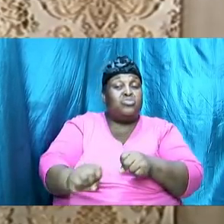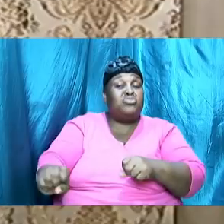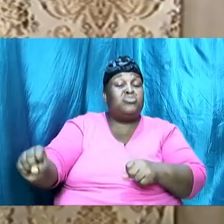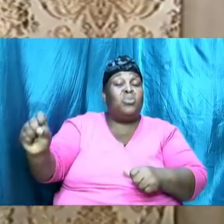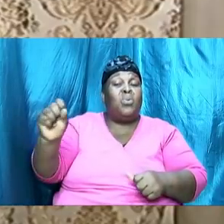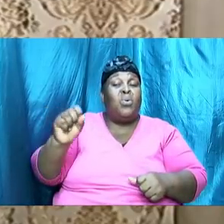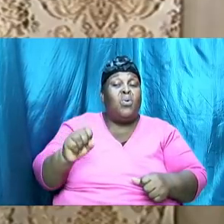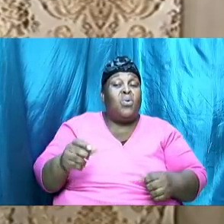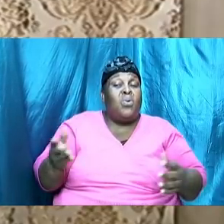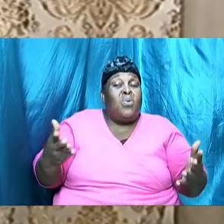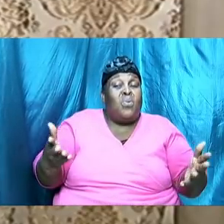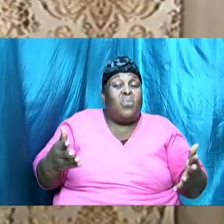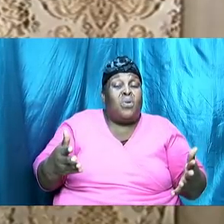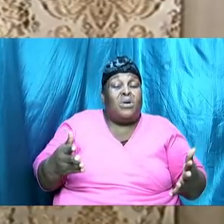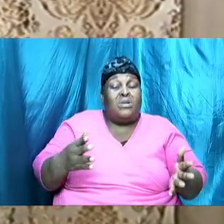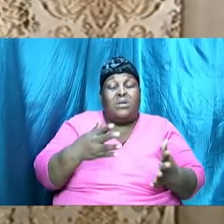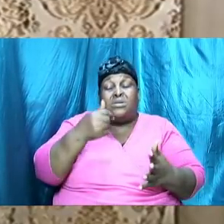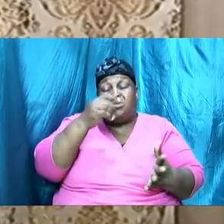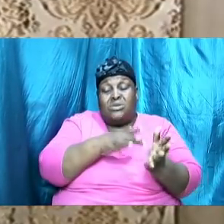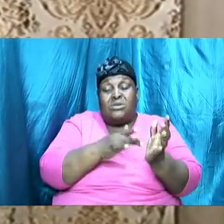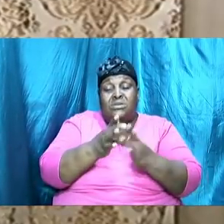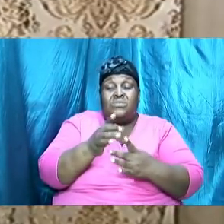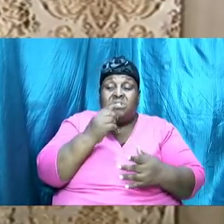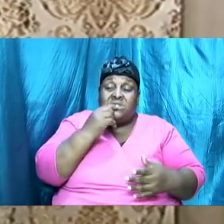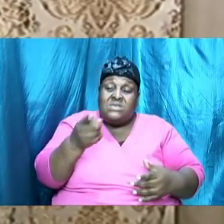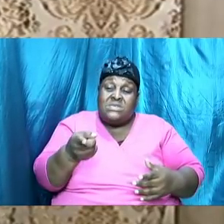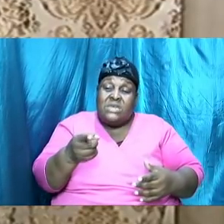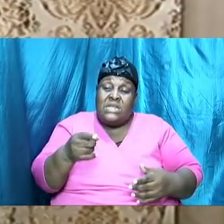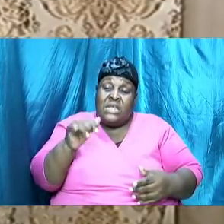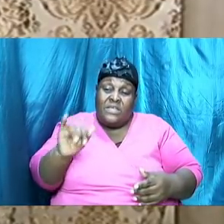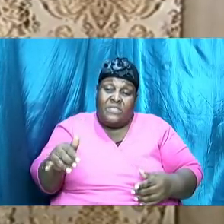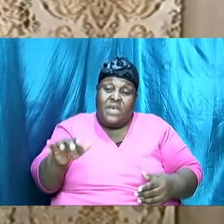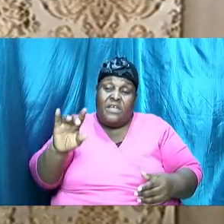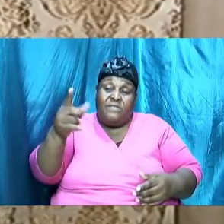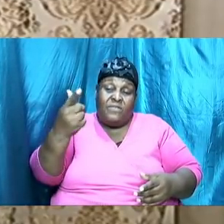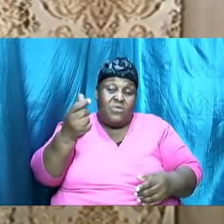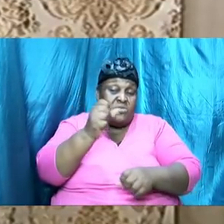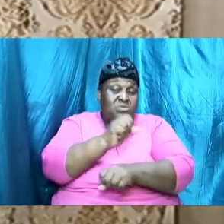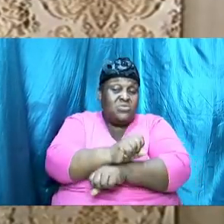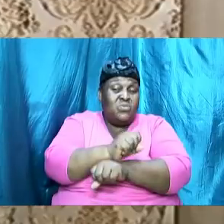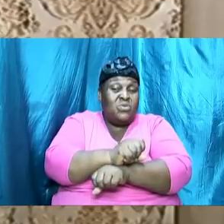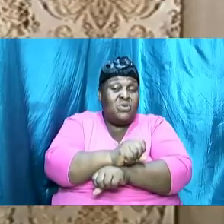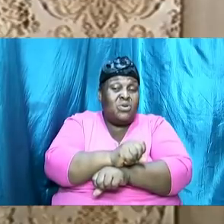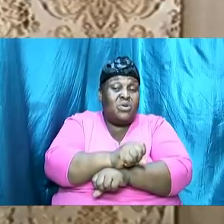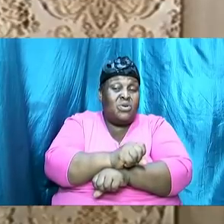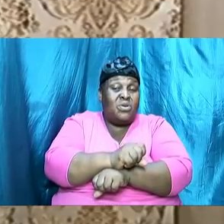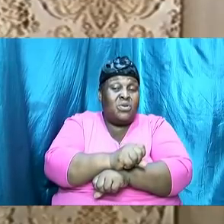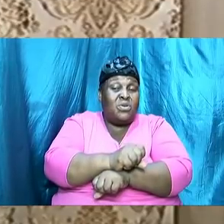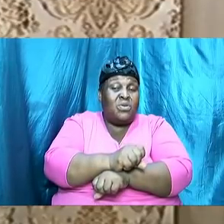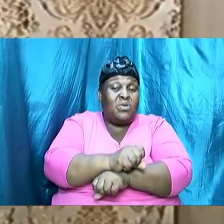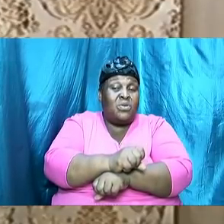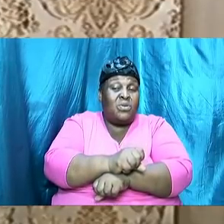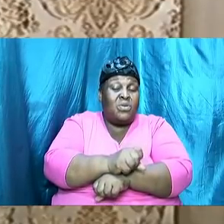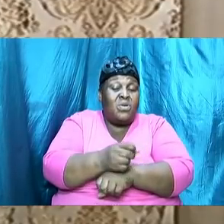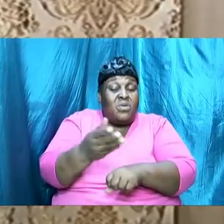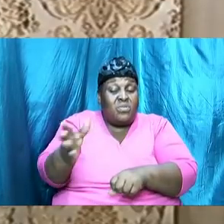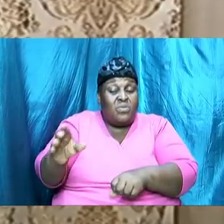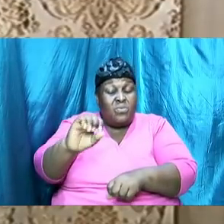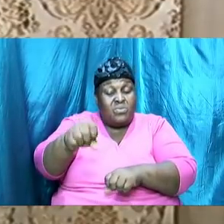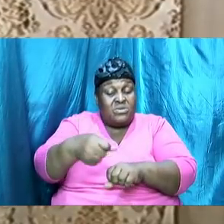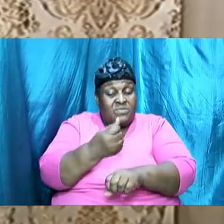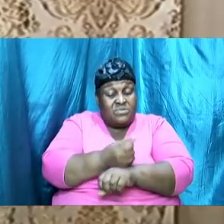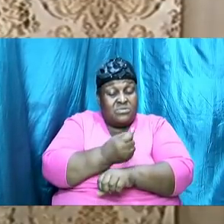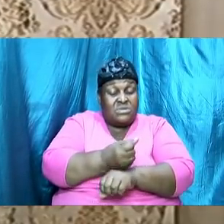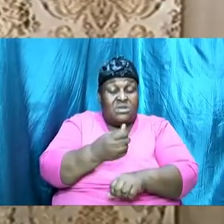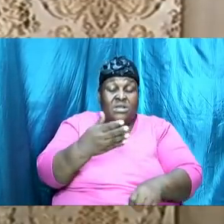what he was saying right here that first work those foundational things